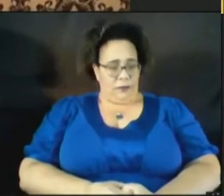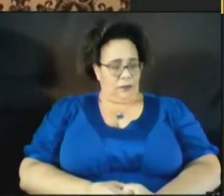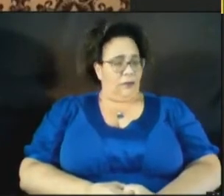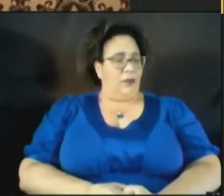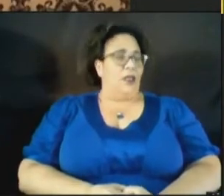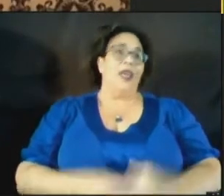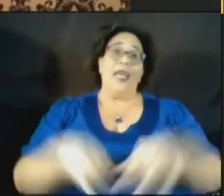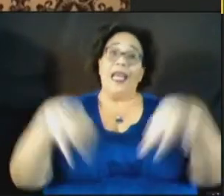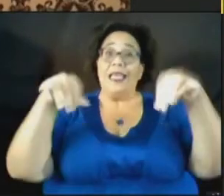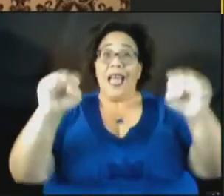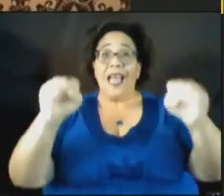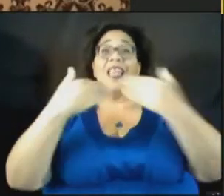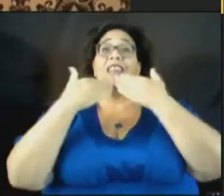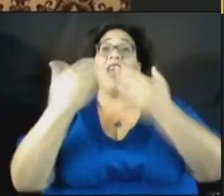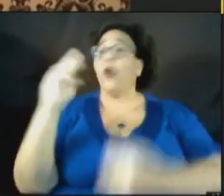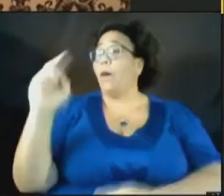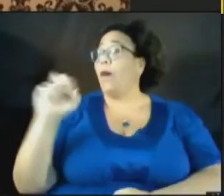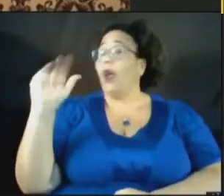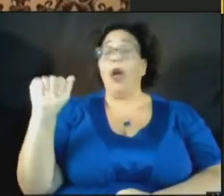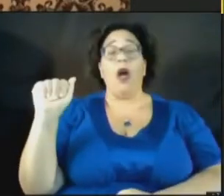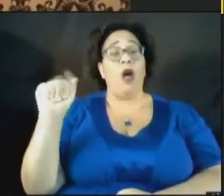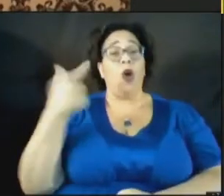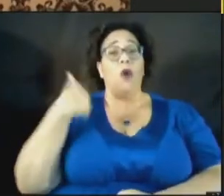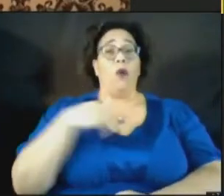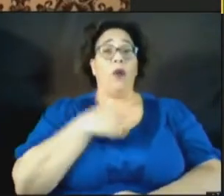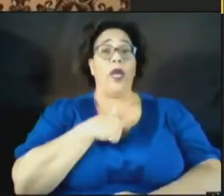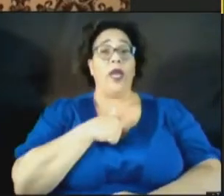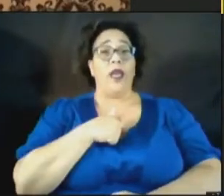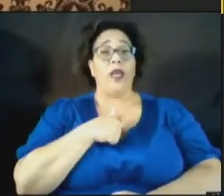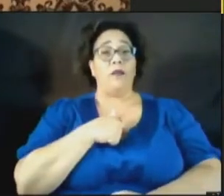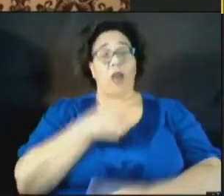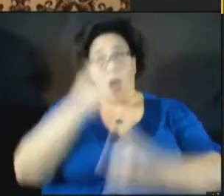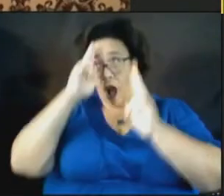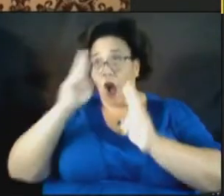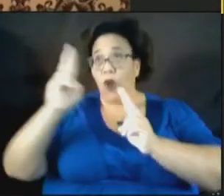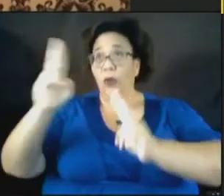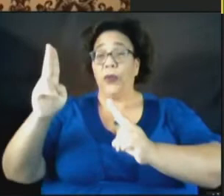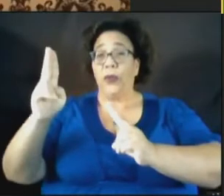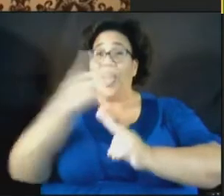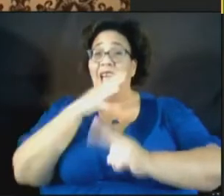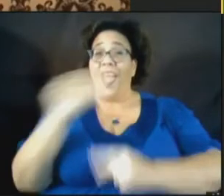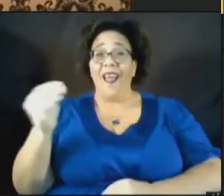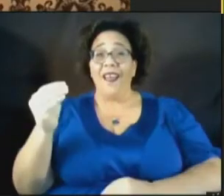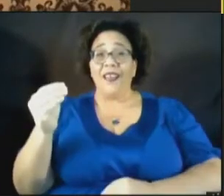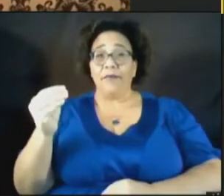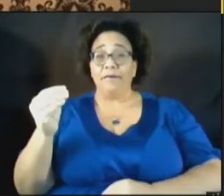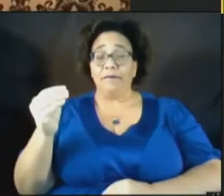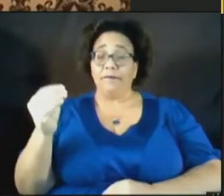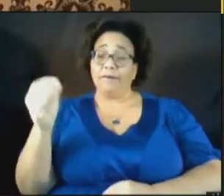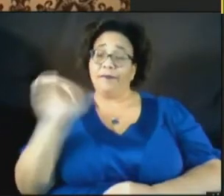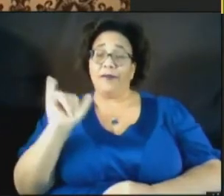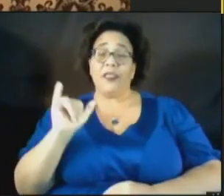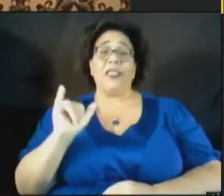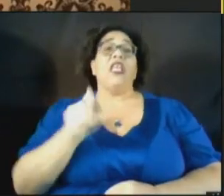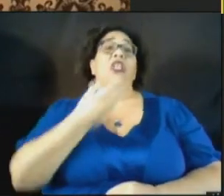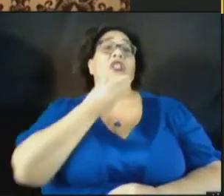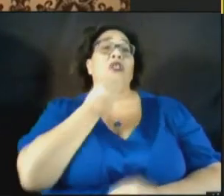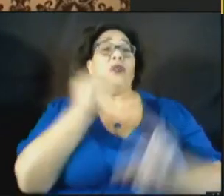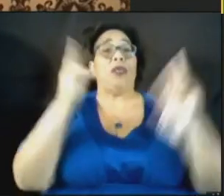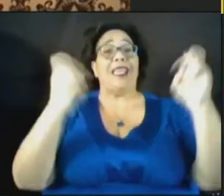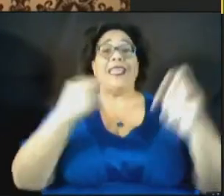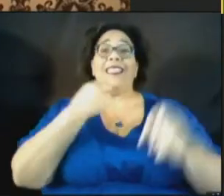Yes, thank you, Monica. We honor you. And as the Jewish saying goes,